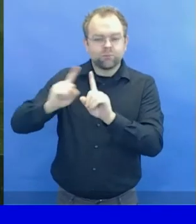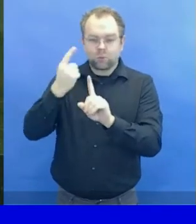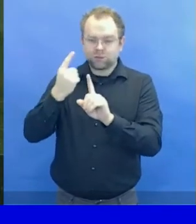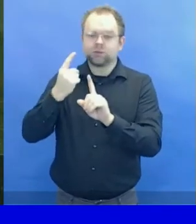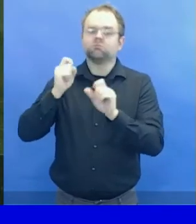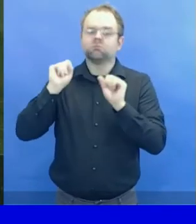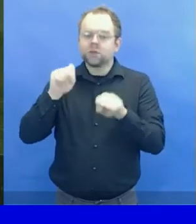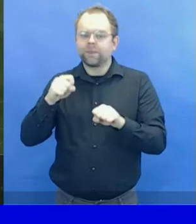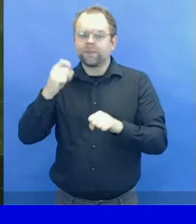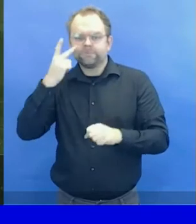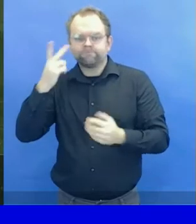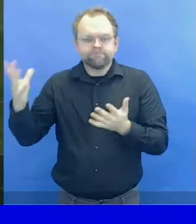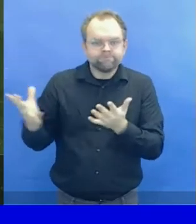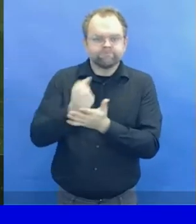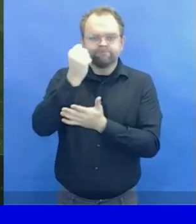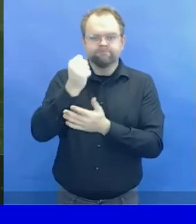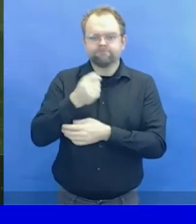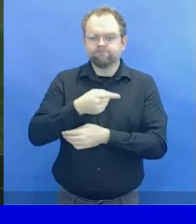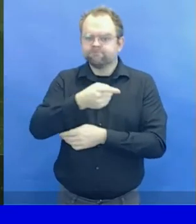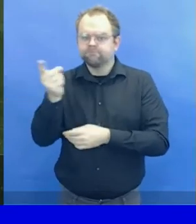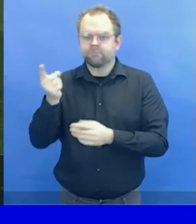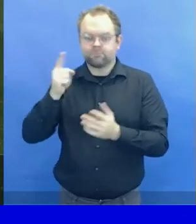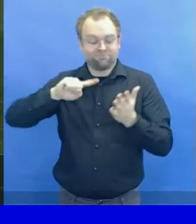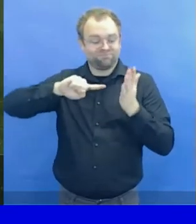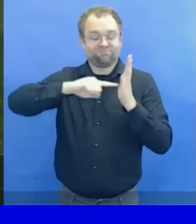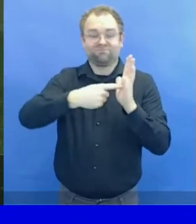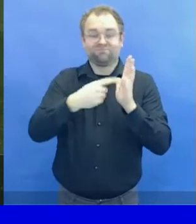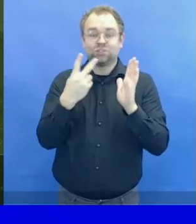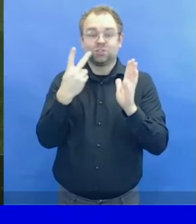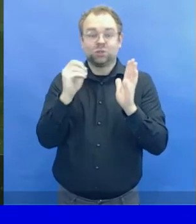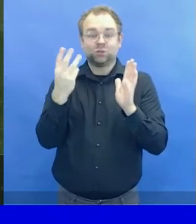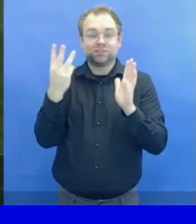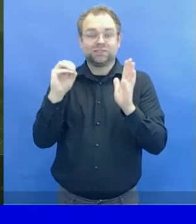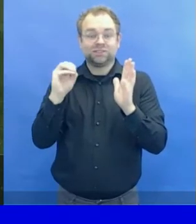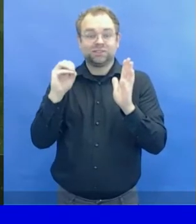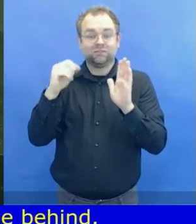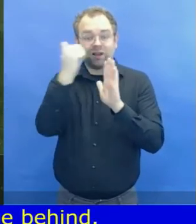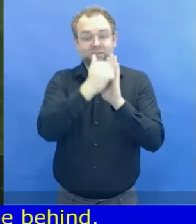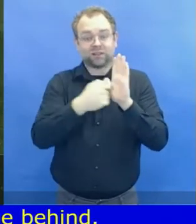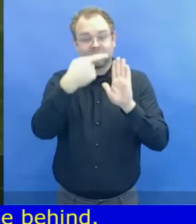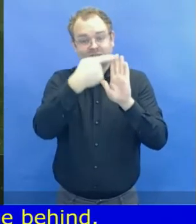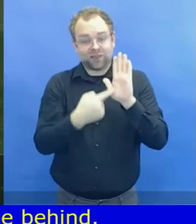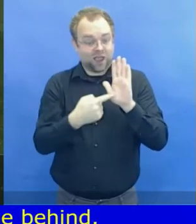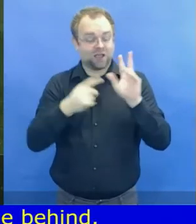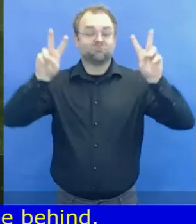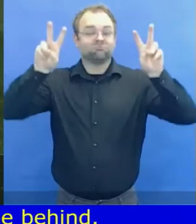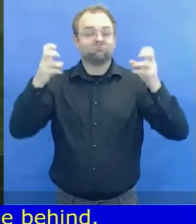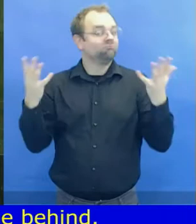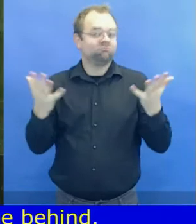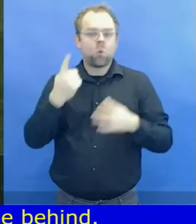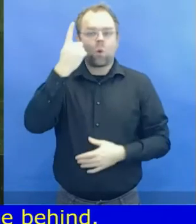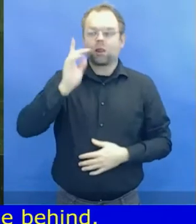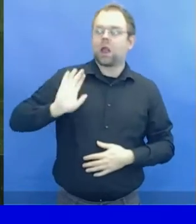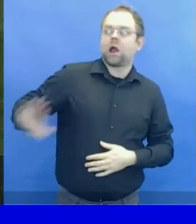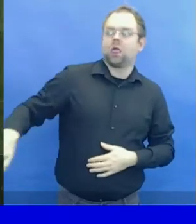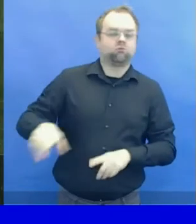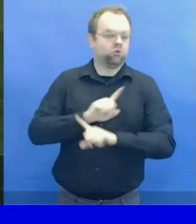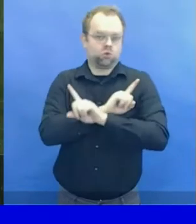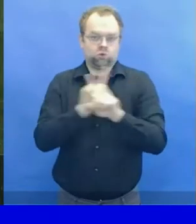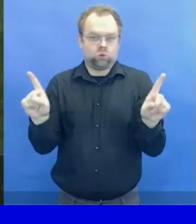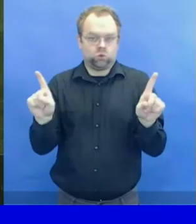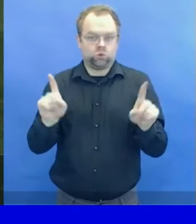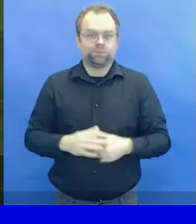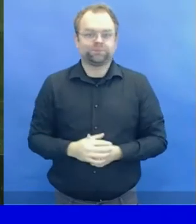all persons can enjoy equal opportunities, participation in decision-making and truly benefit from economic,